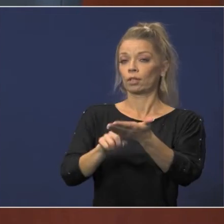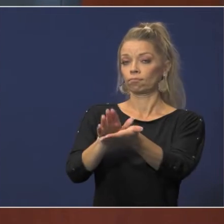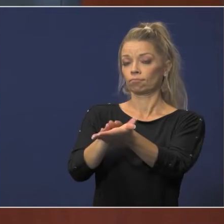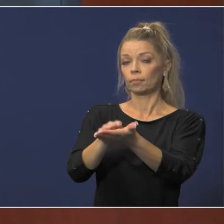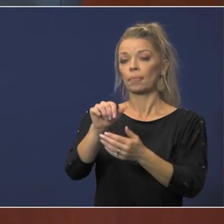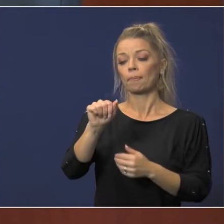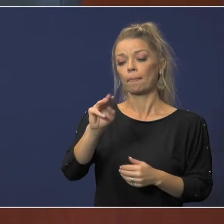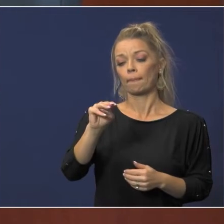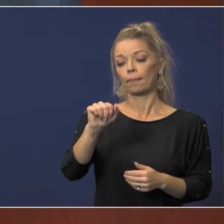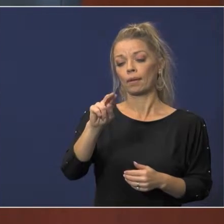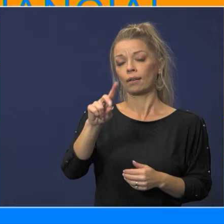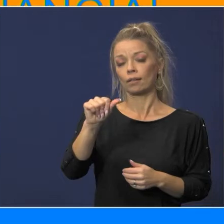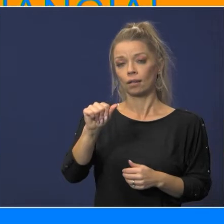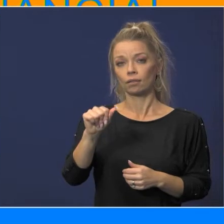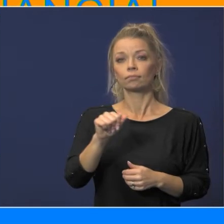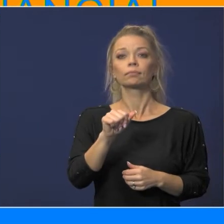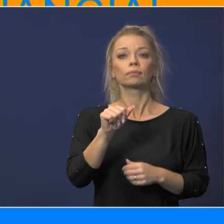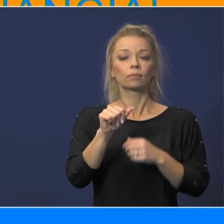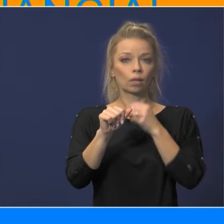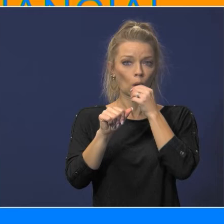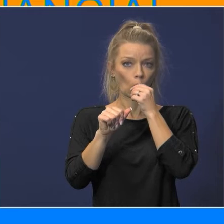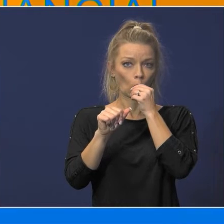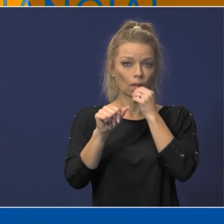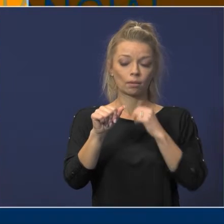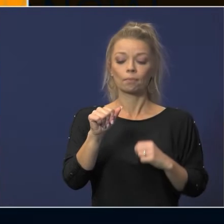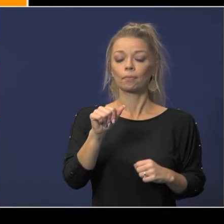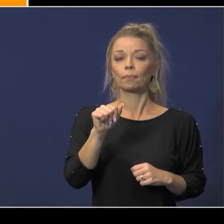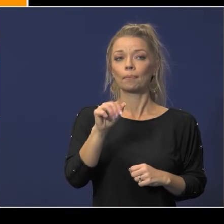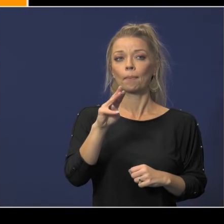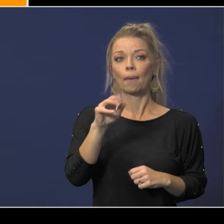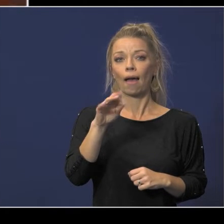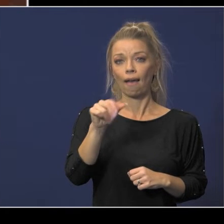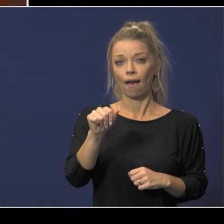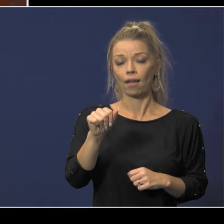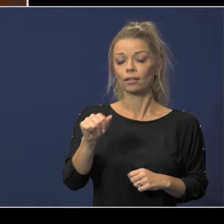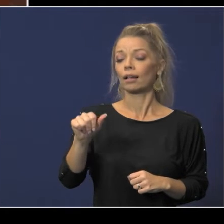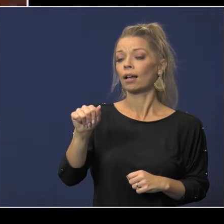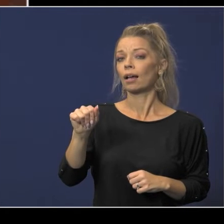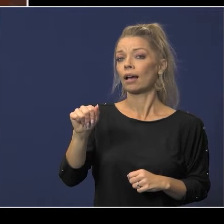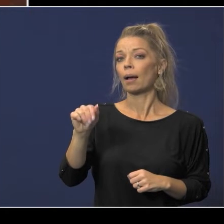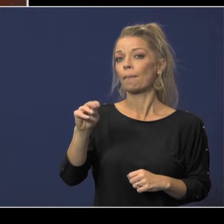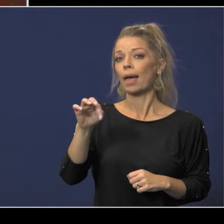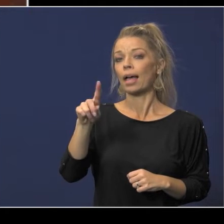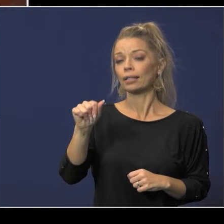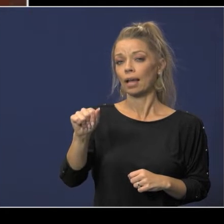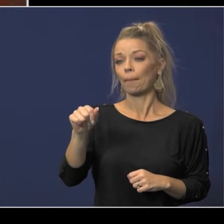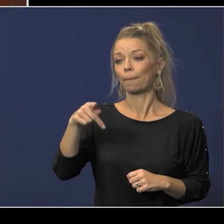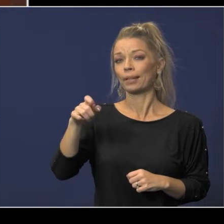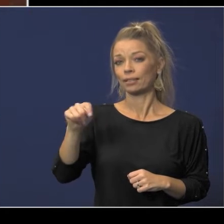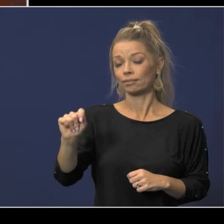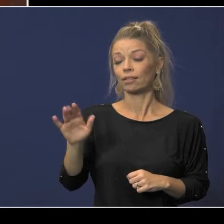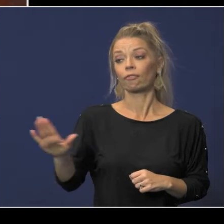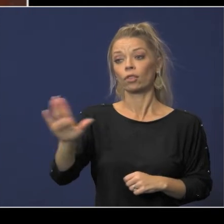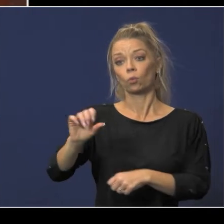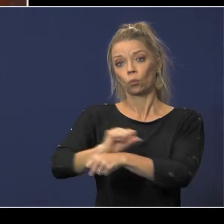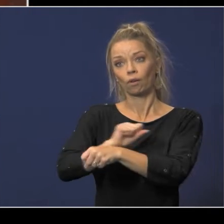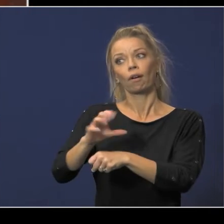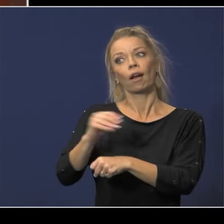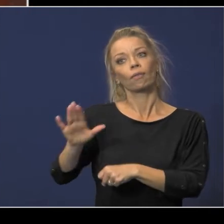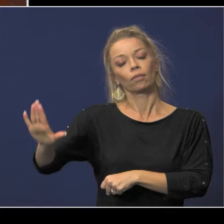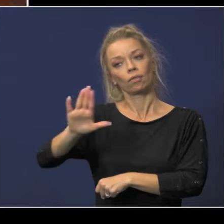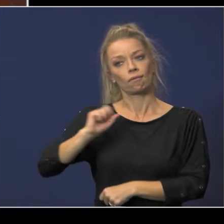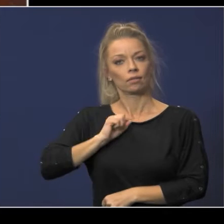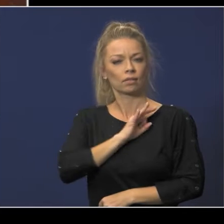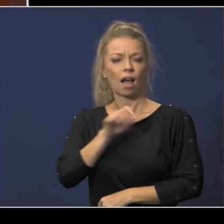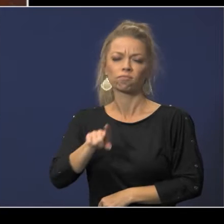bowls mabel isles melissa mcineer and annette peat for their work on this as well as their staff because